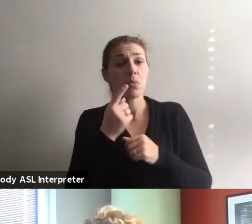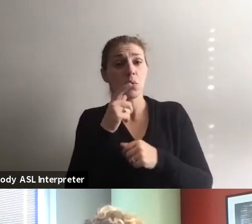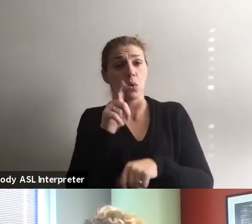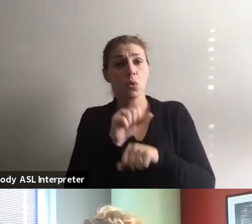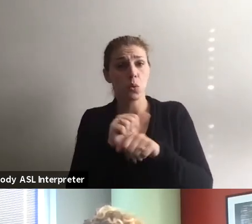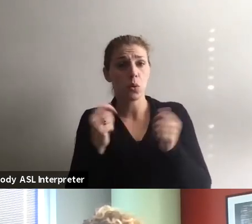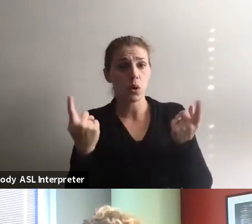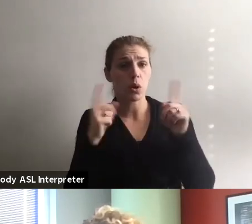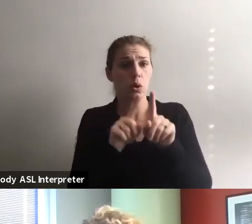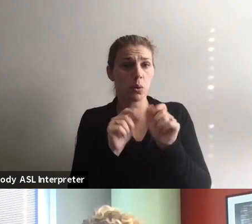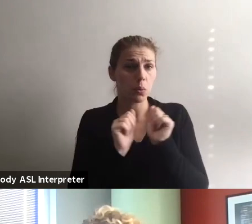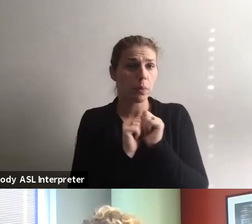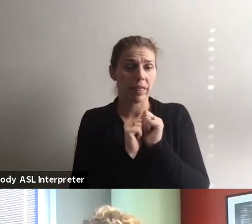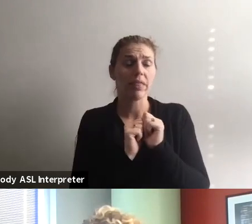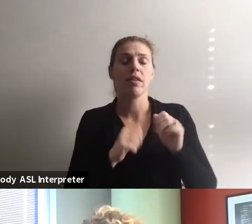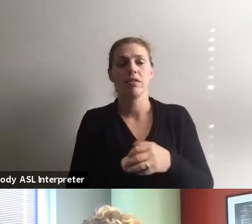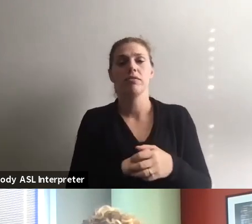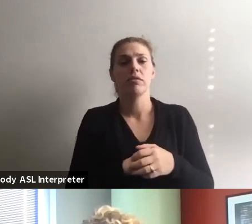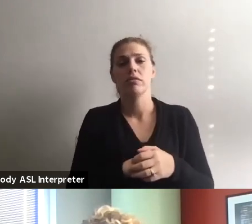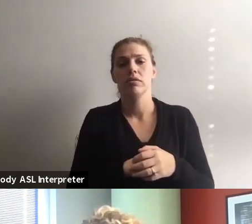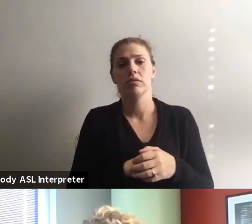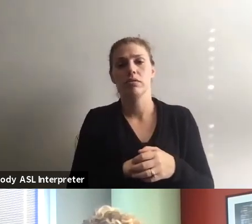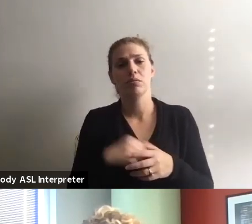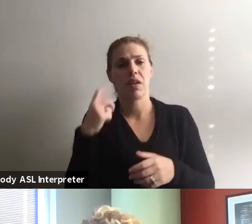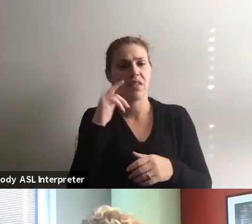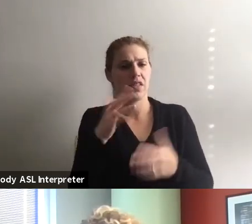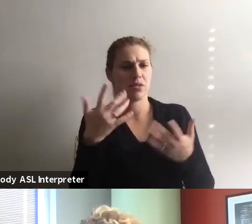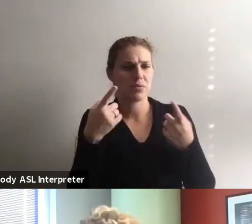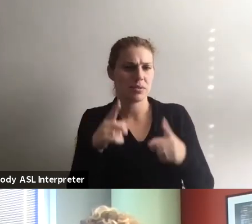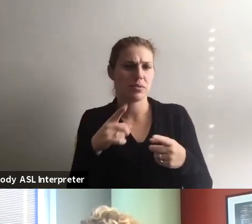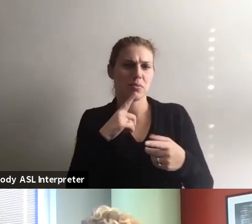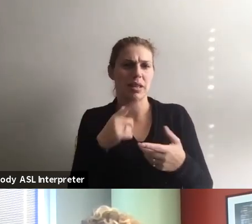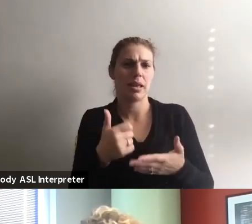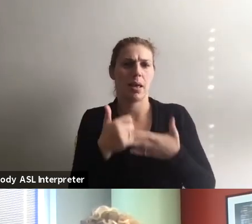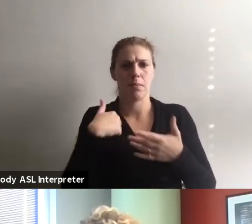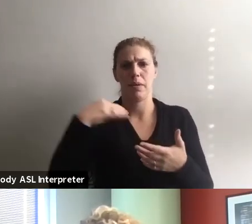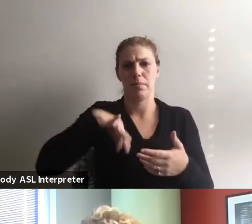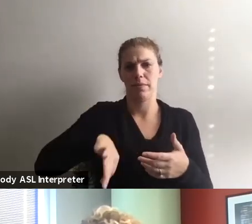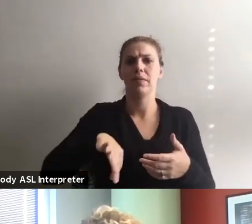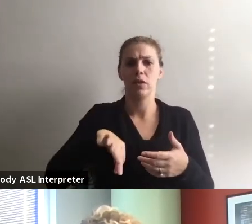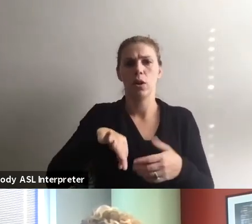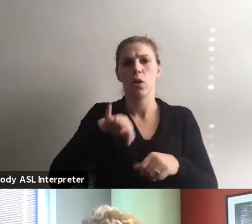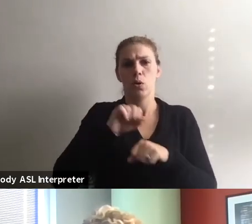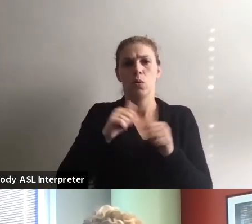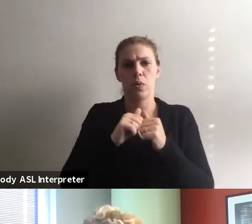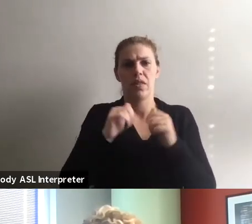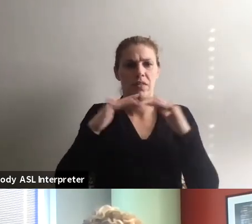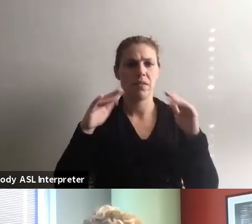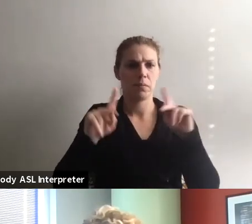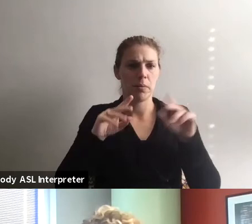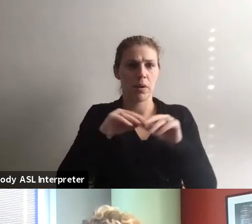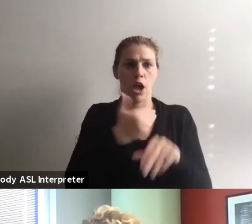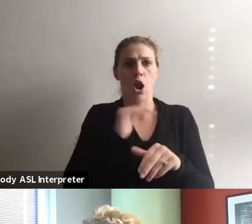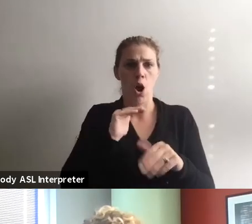along with. And I think that's what has helped me out to really work with so many people in the community.